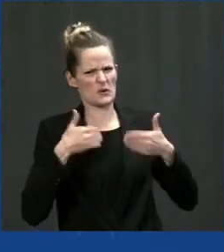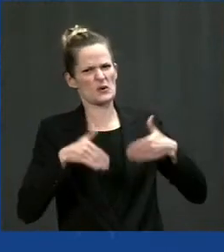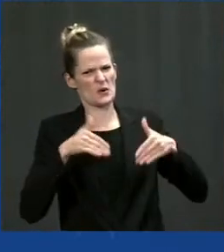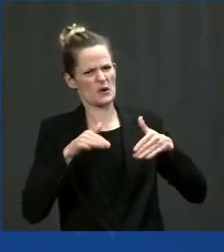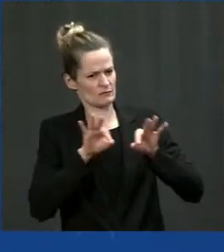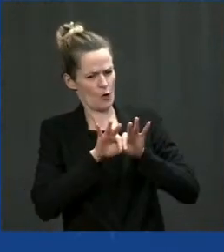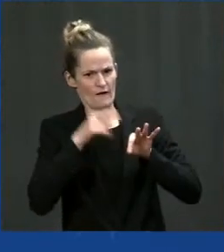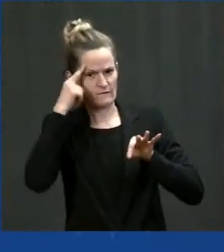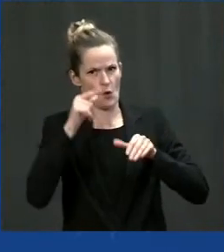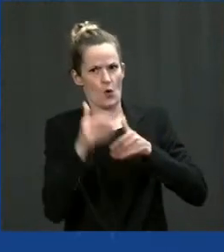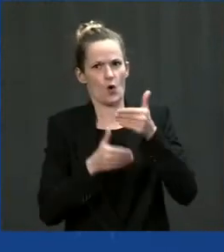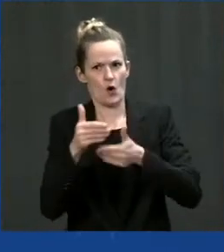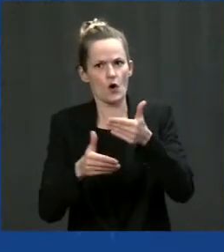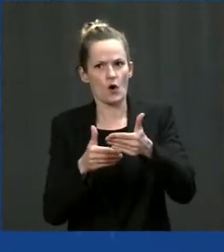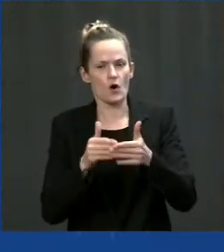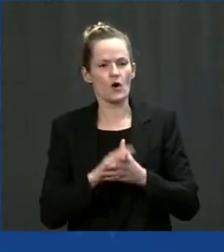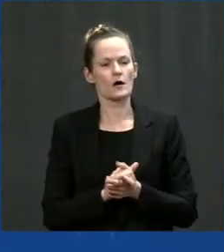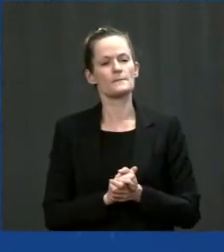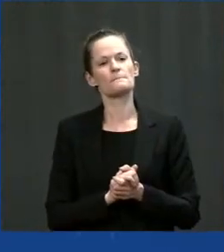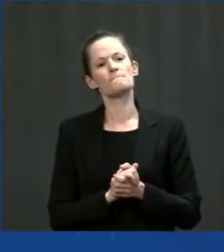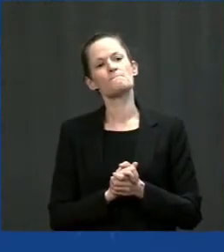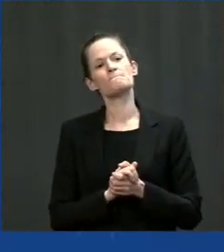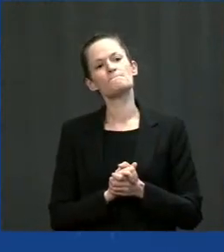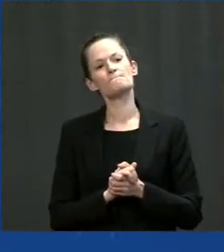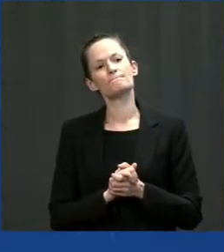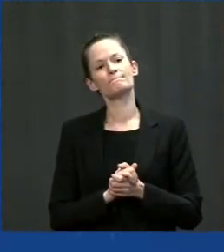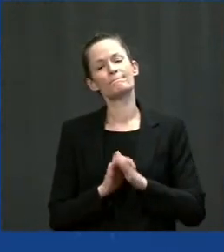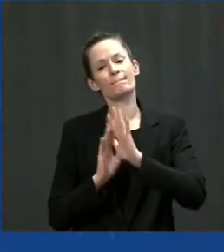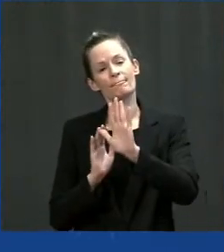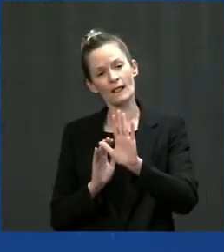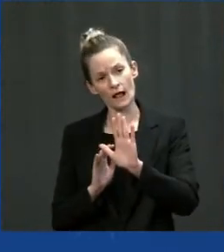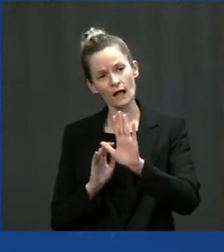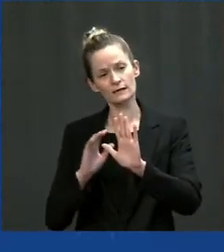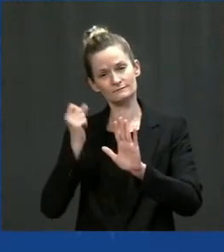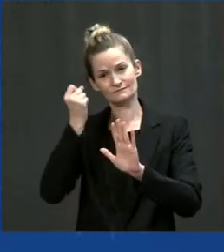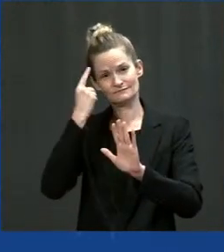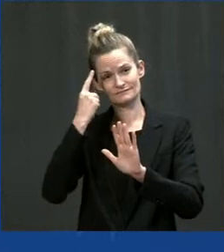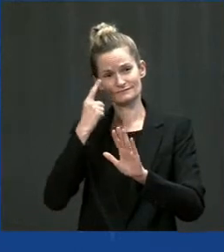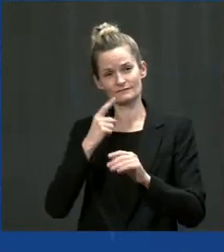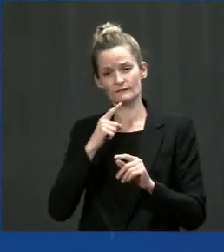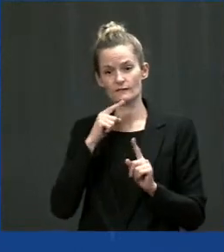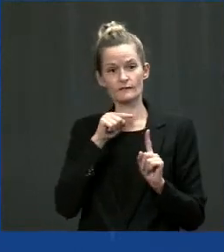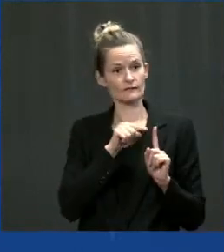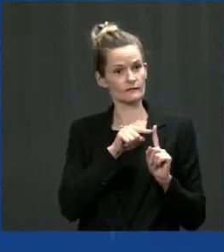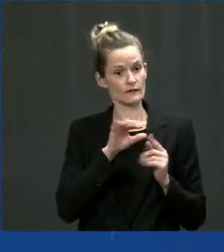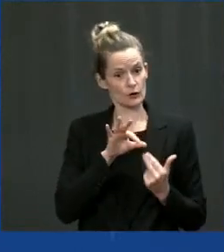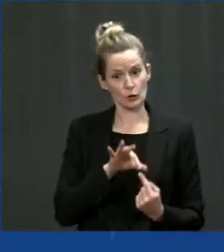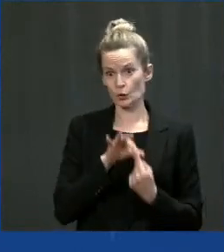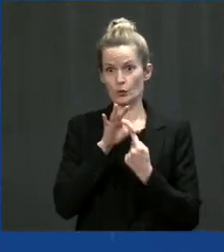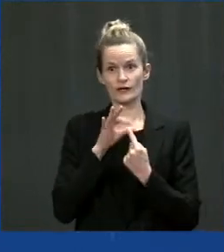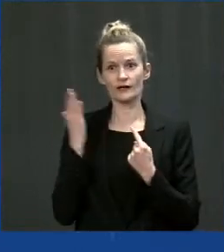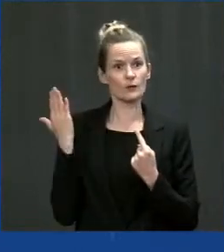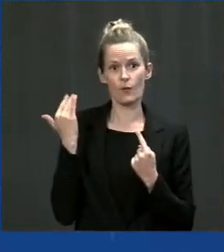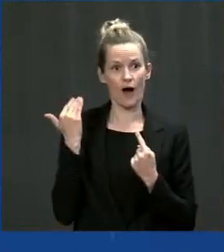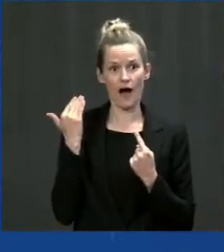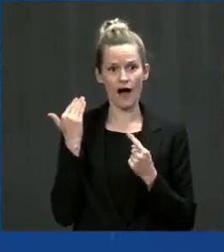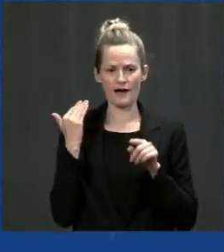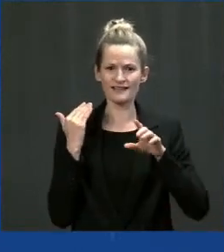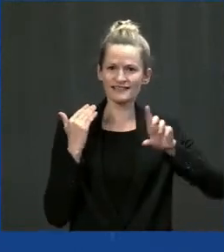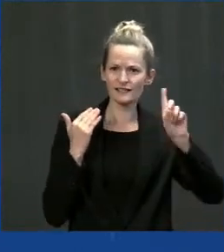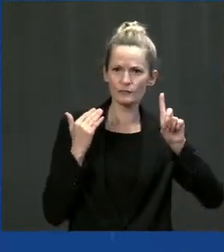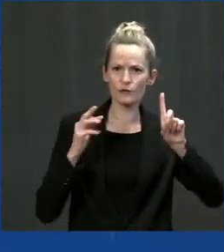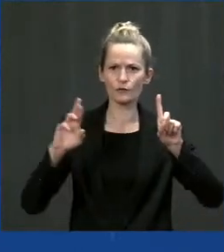infrastructure bill, beginning with bipartisan support that always makes it easier on us at the local level, as you mentioned.